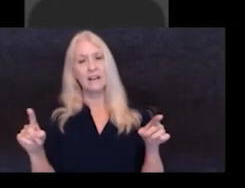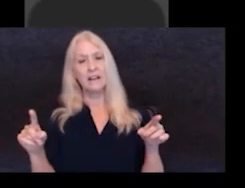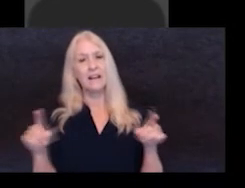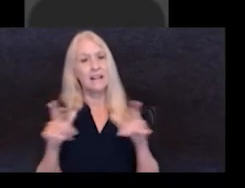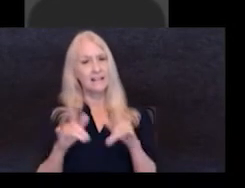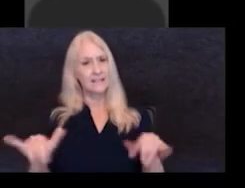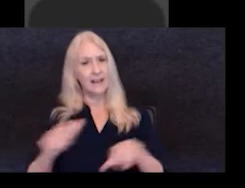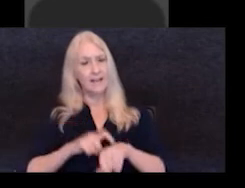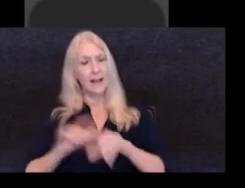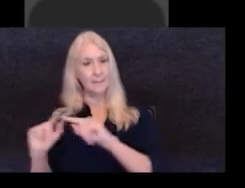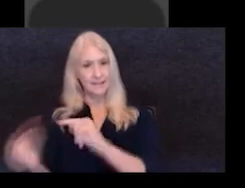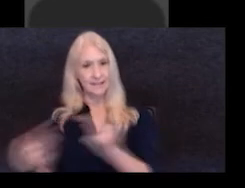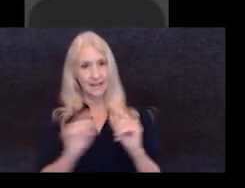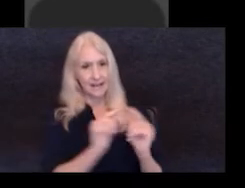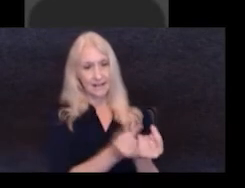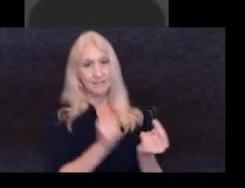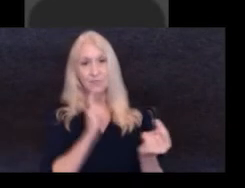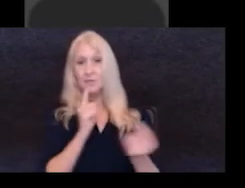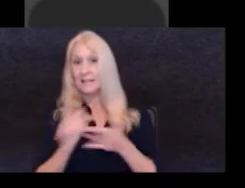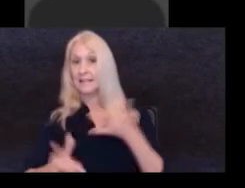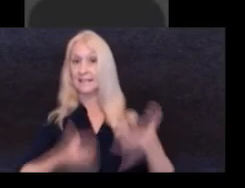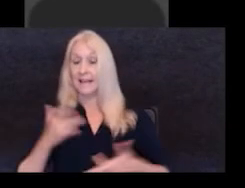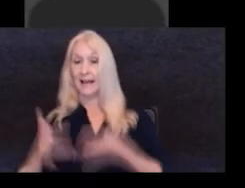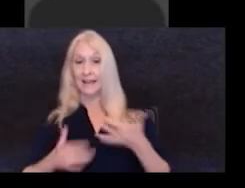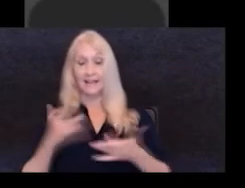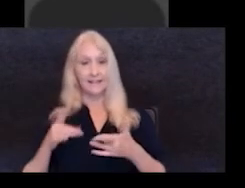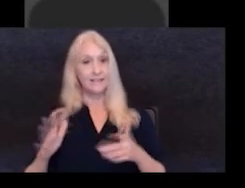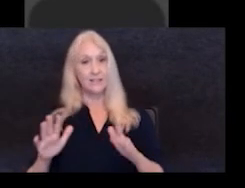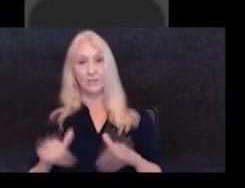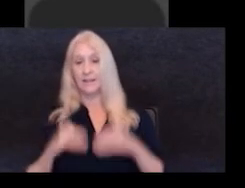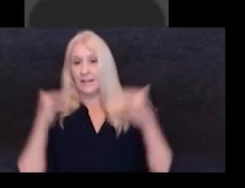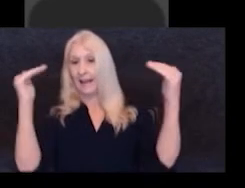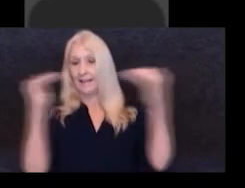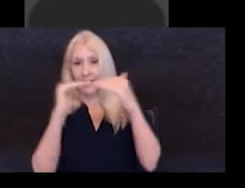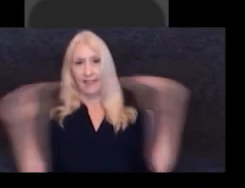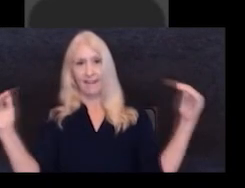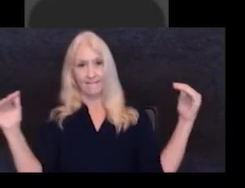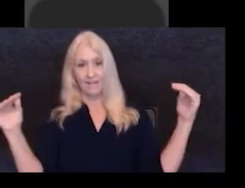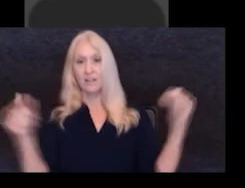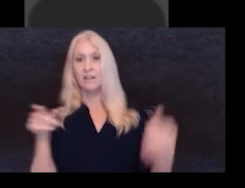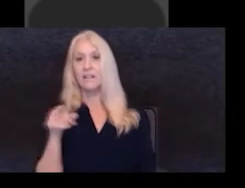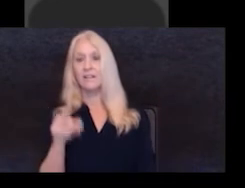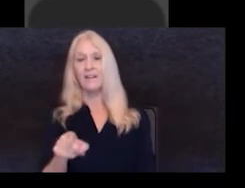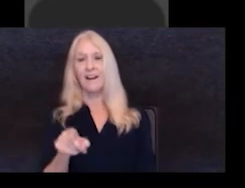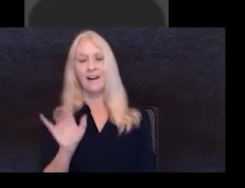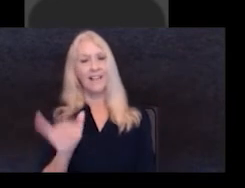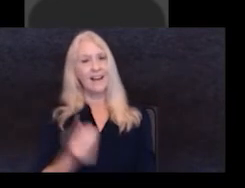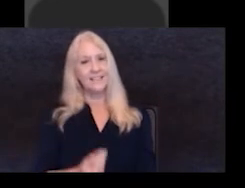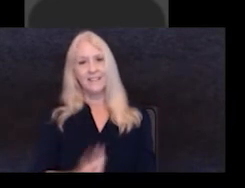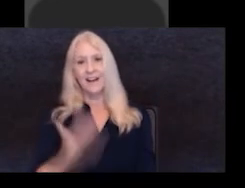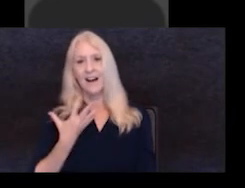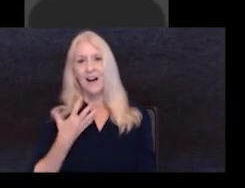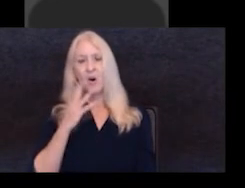is, which is really exciting to take it, um, sort of to the next level. This is so inspiring. By the way,